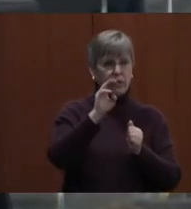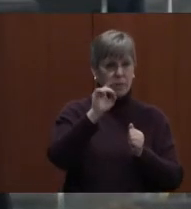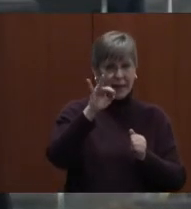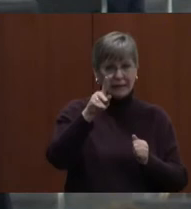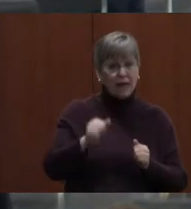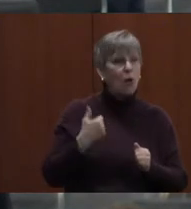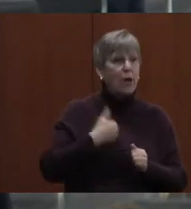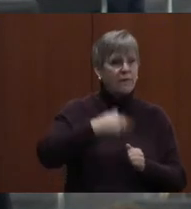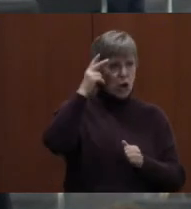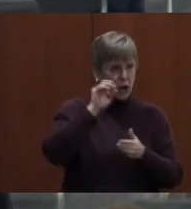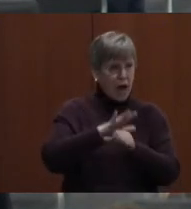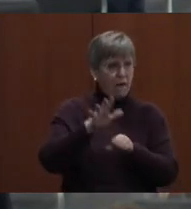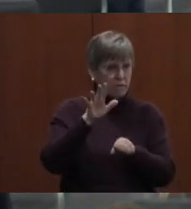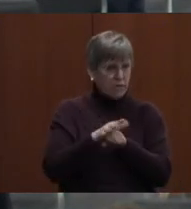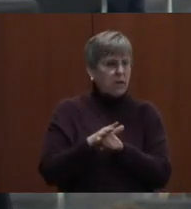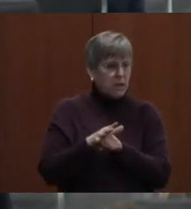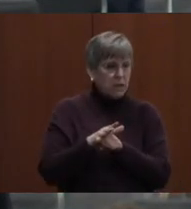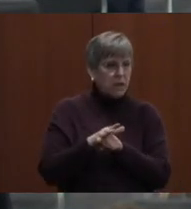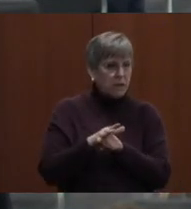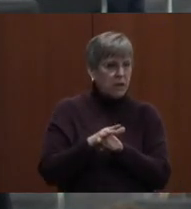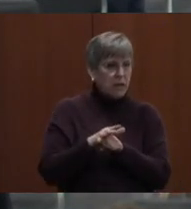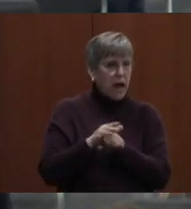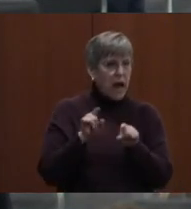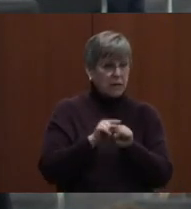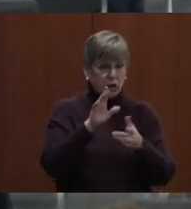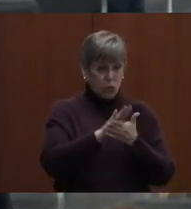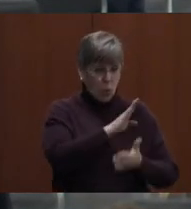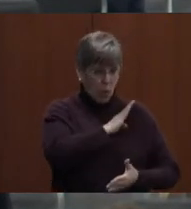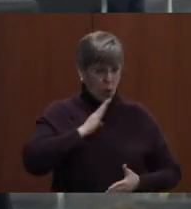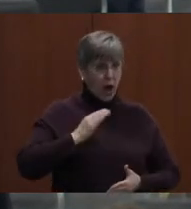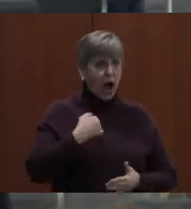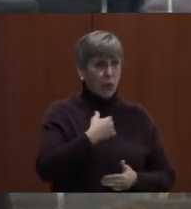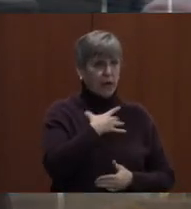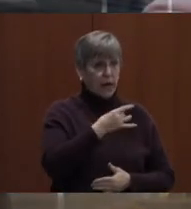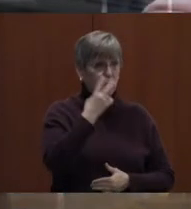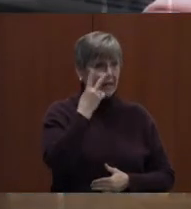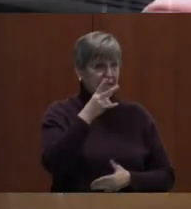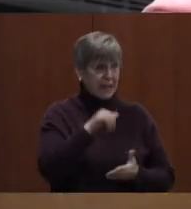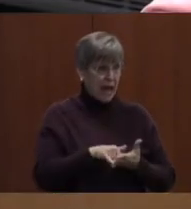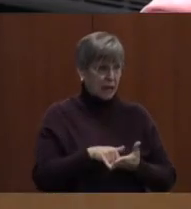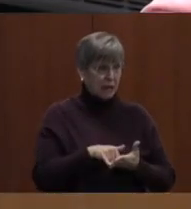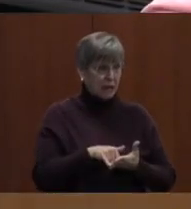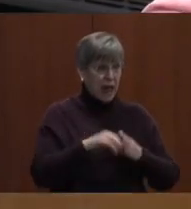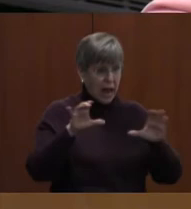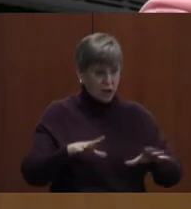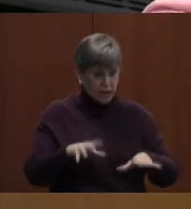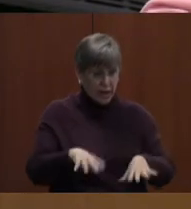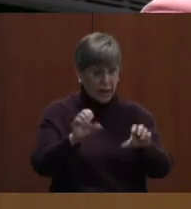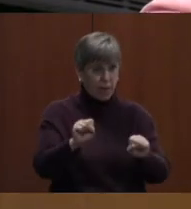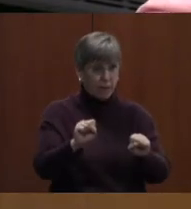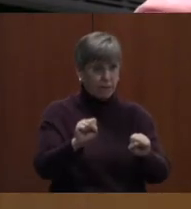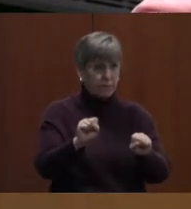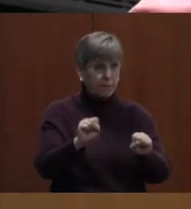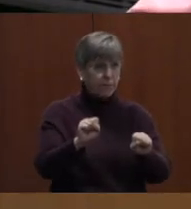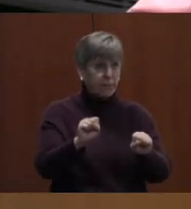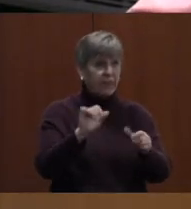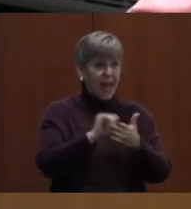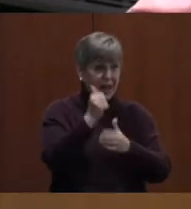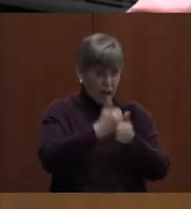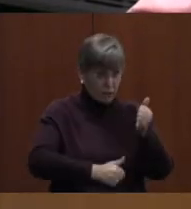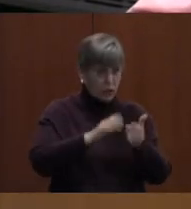we've heard enough, and as a school board, I'd like to see that action taken that every school has it.